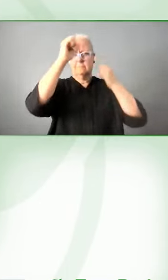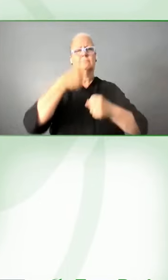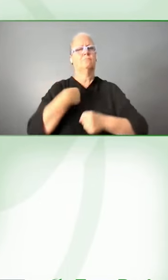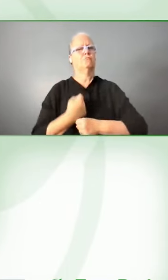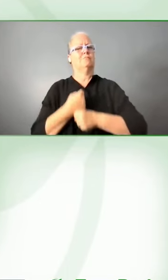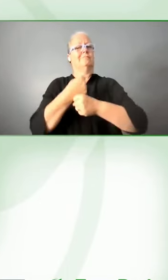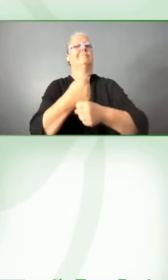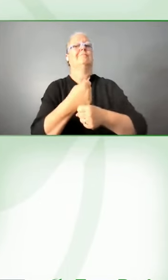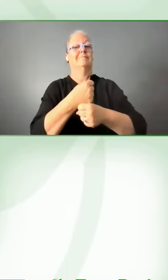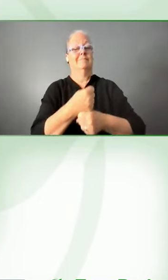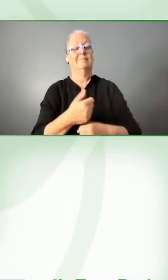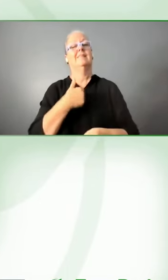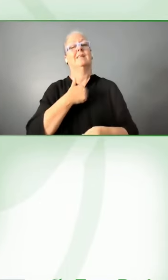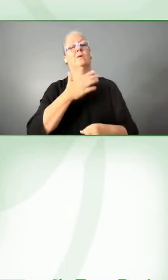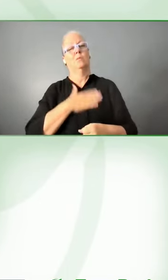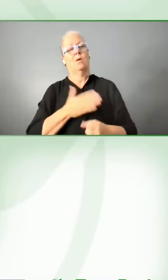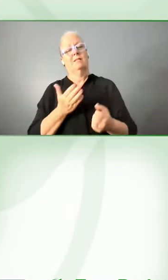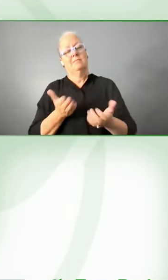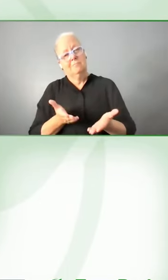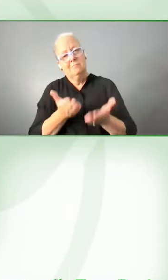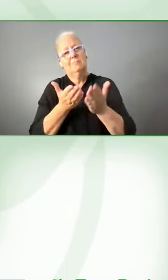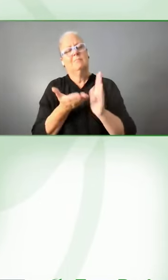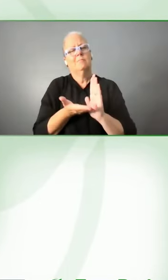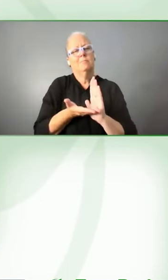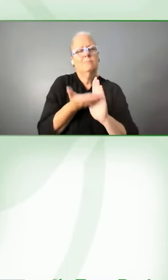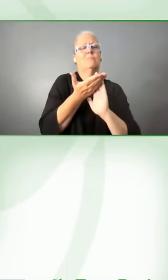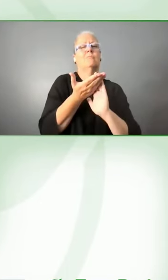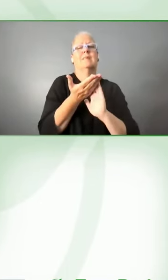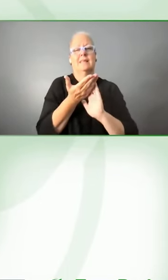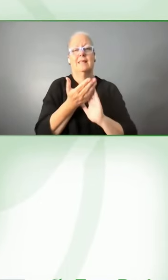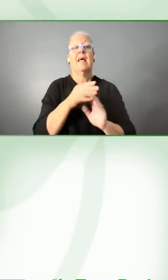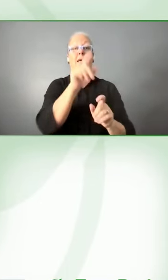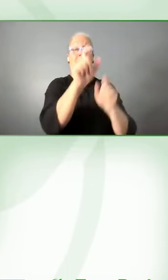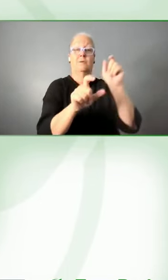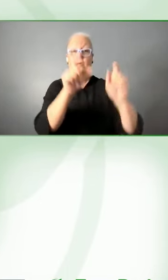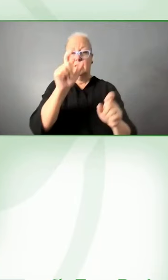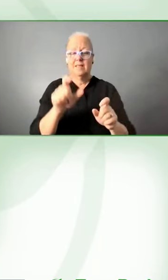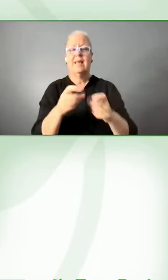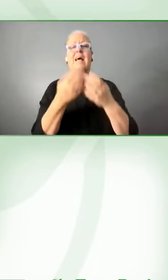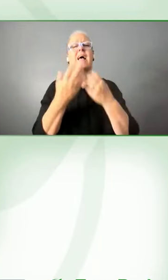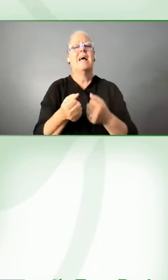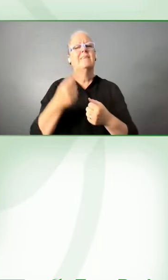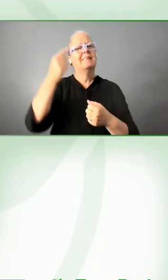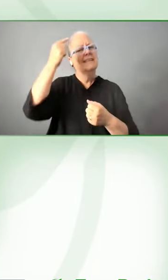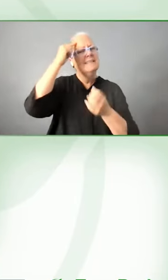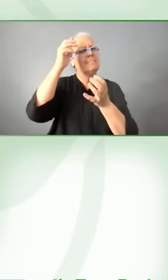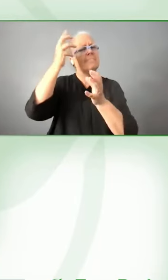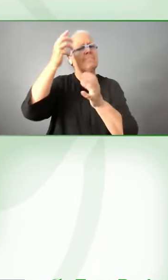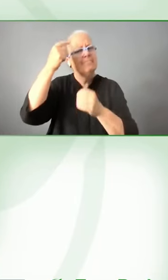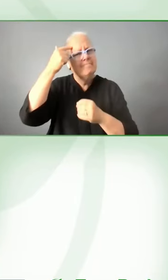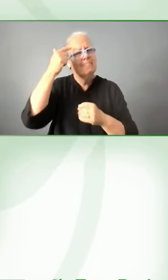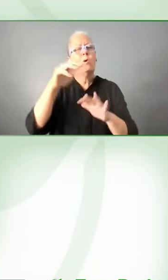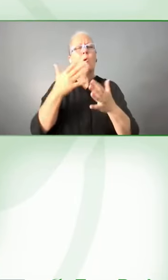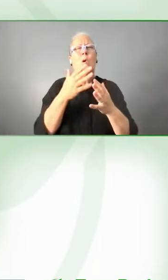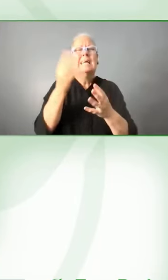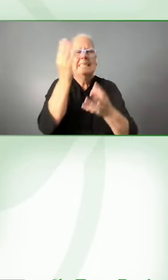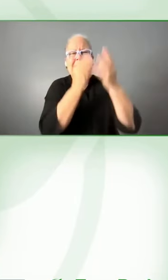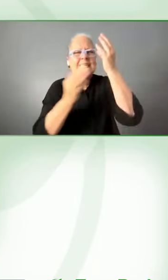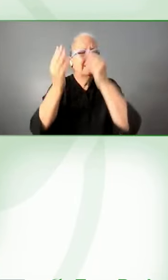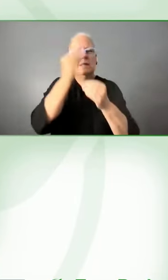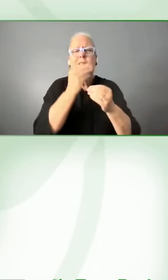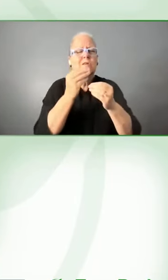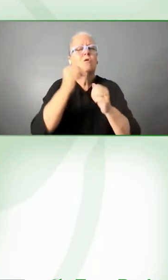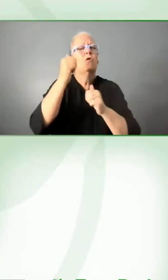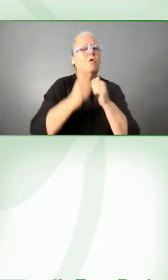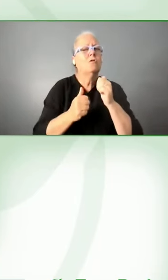improve access for um consumers who have cognitive difference or learning disability and i think while we've seen quite